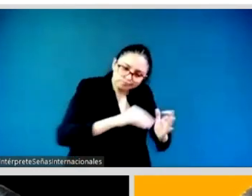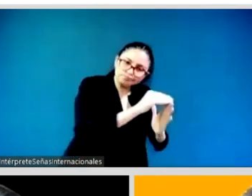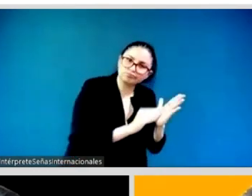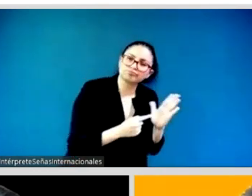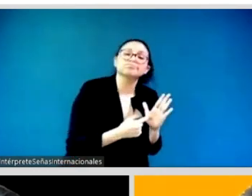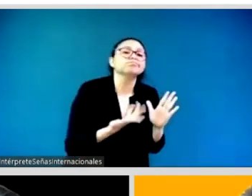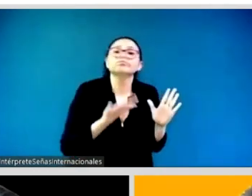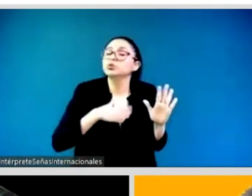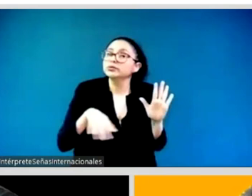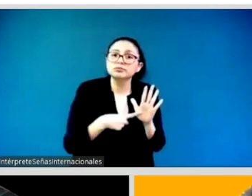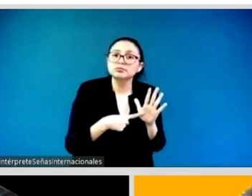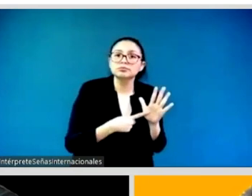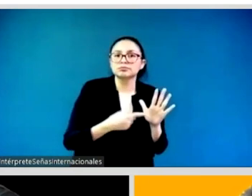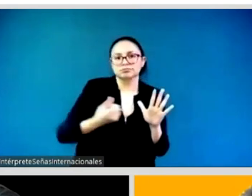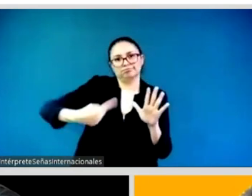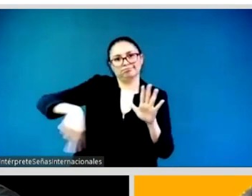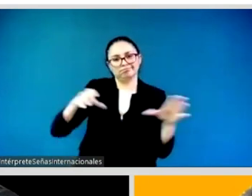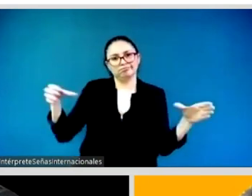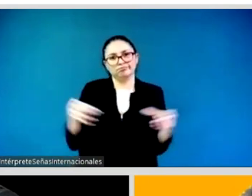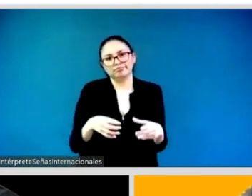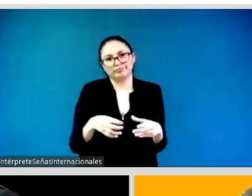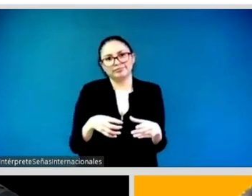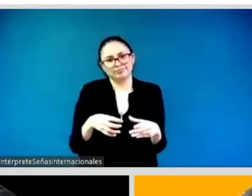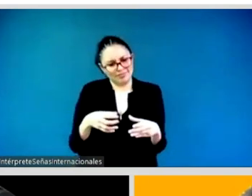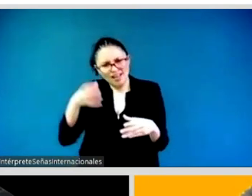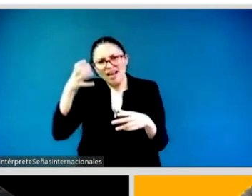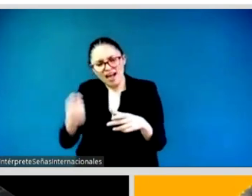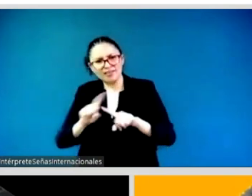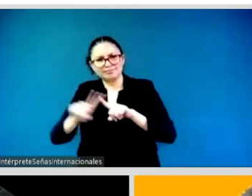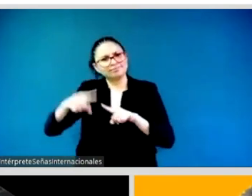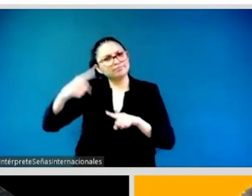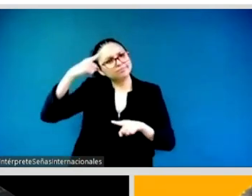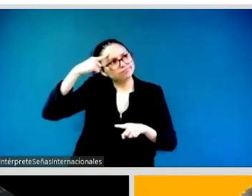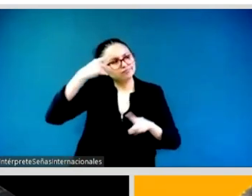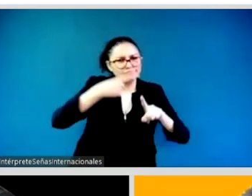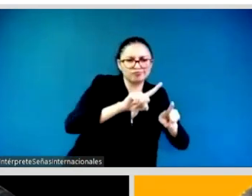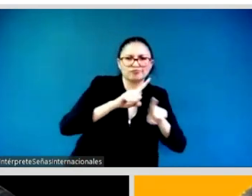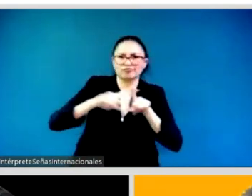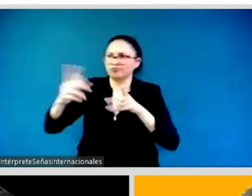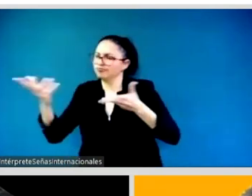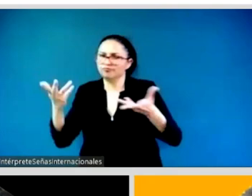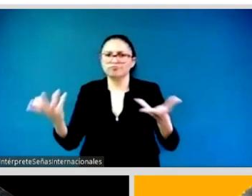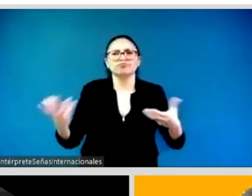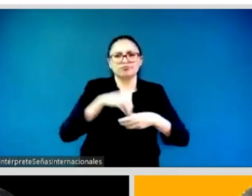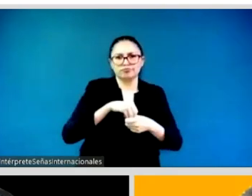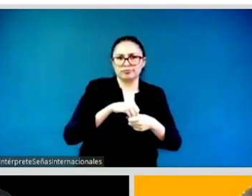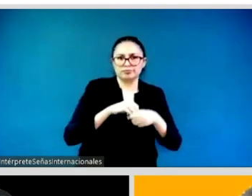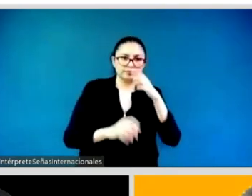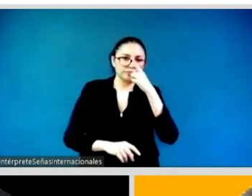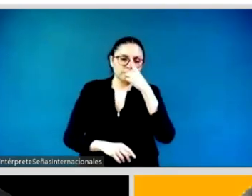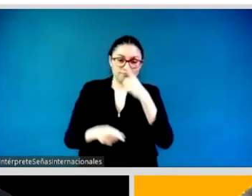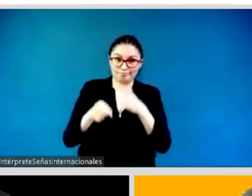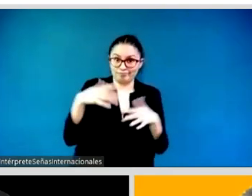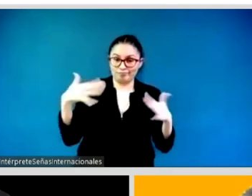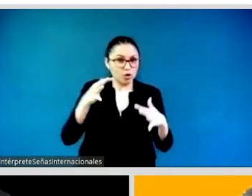the young feminist leadership and adolescent girl leadership. And one core thing